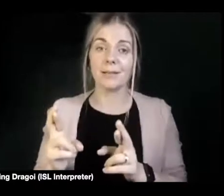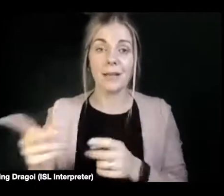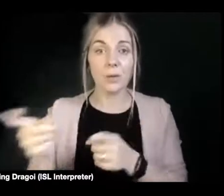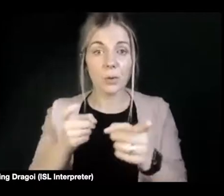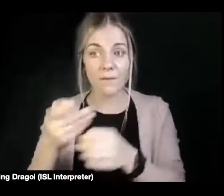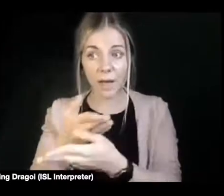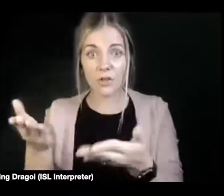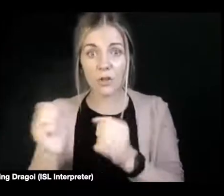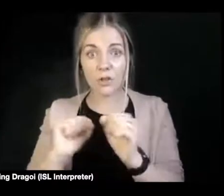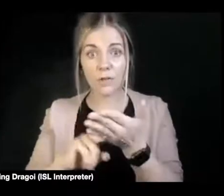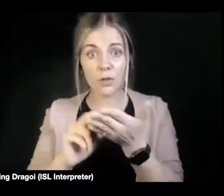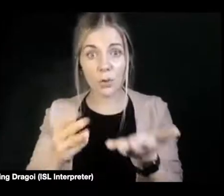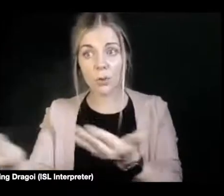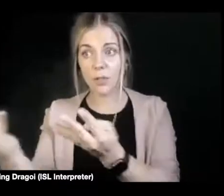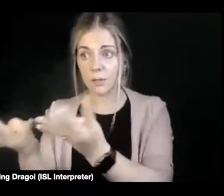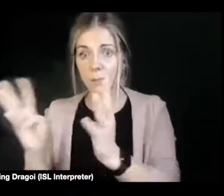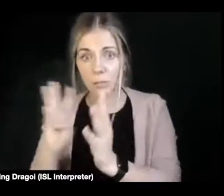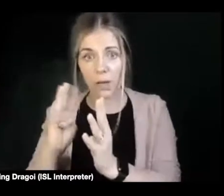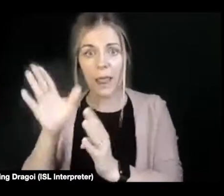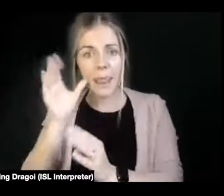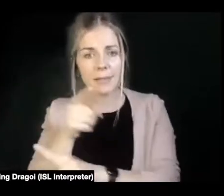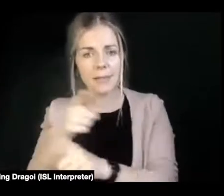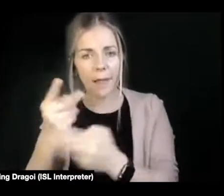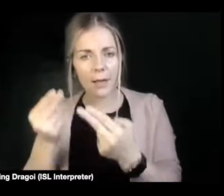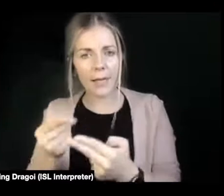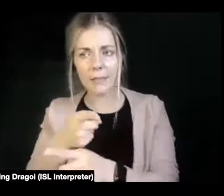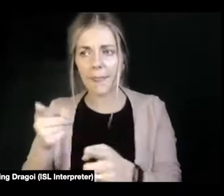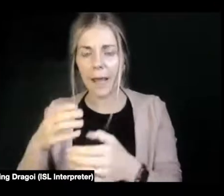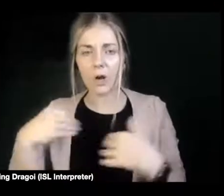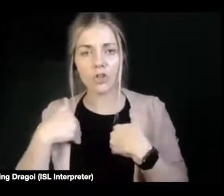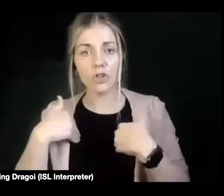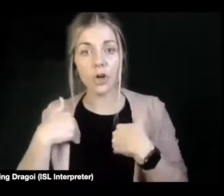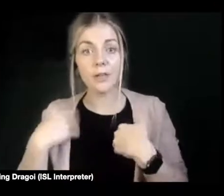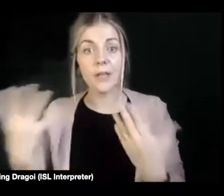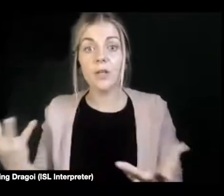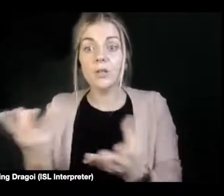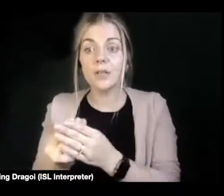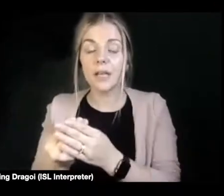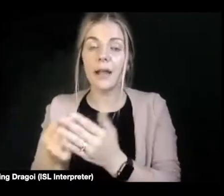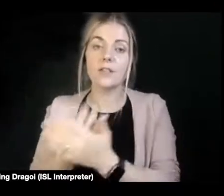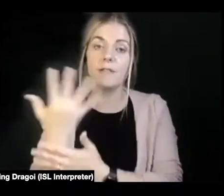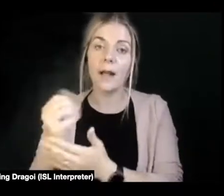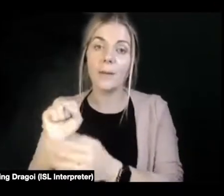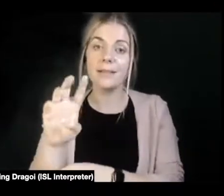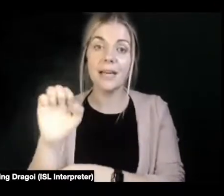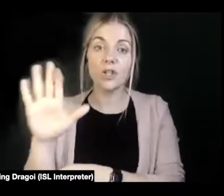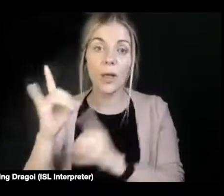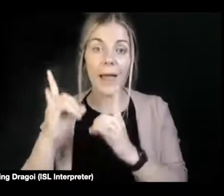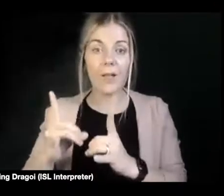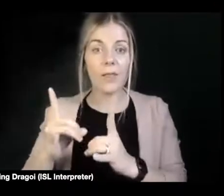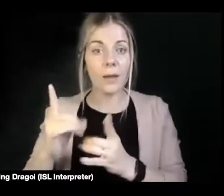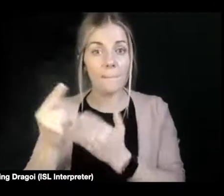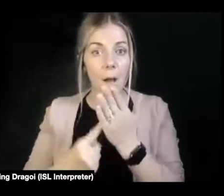listen to their needs and concerns. And together, develop a sexual health policy that empowers you to signpost to the right